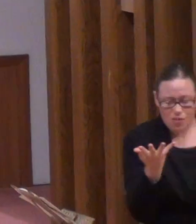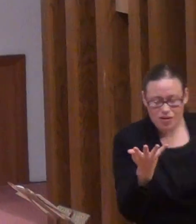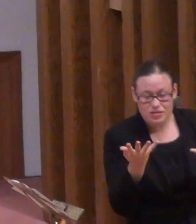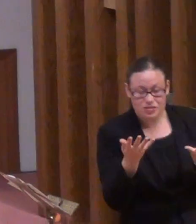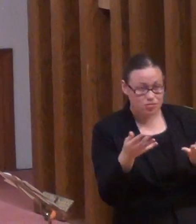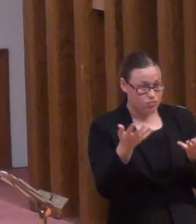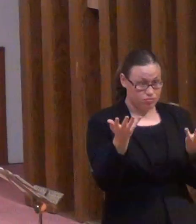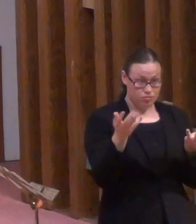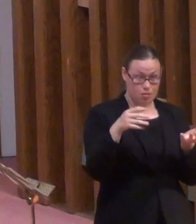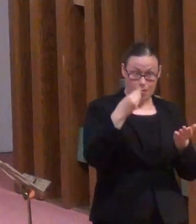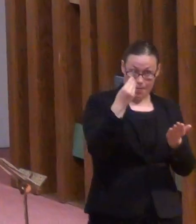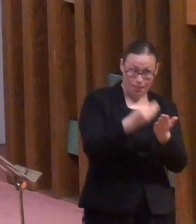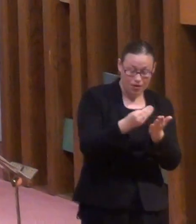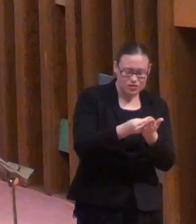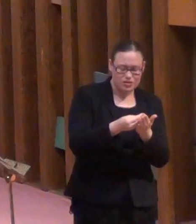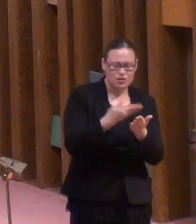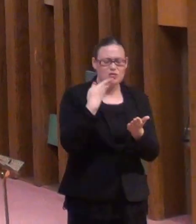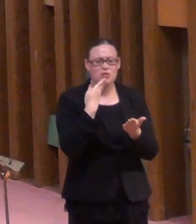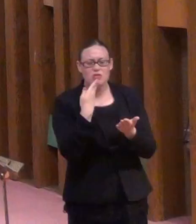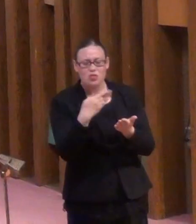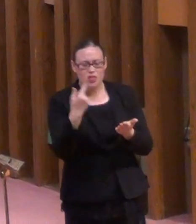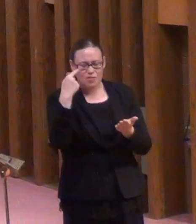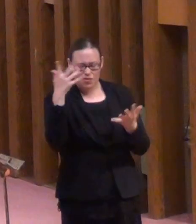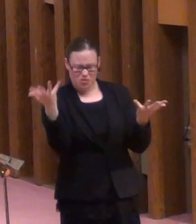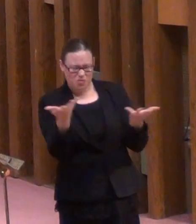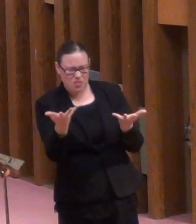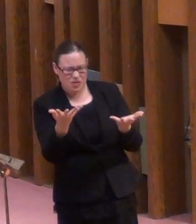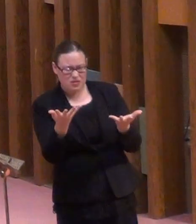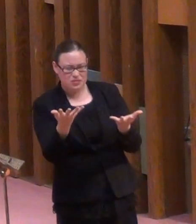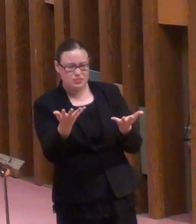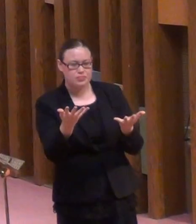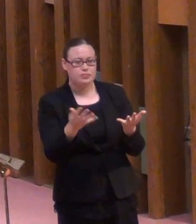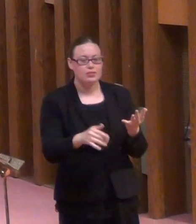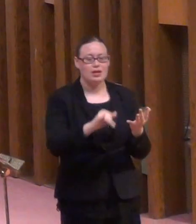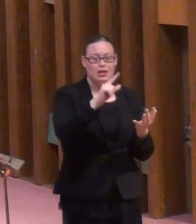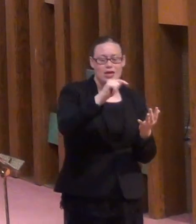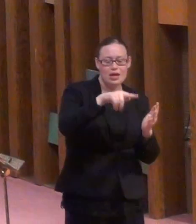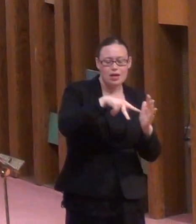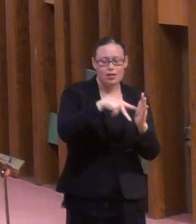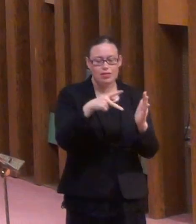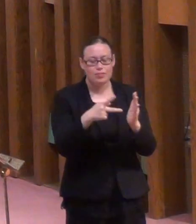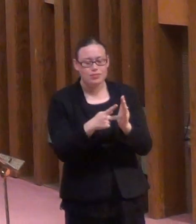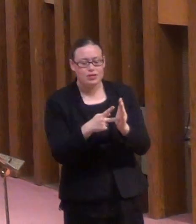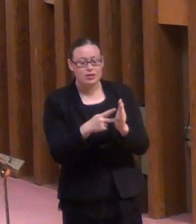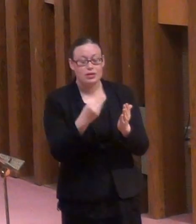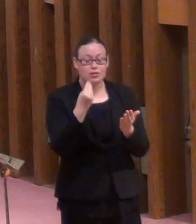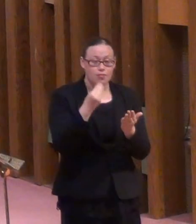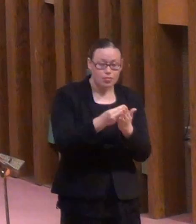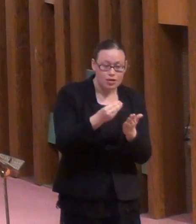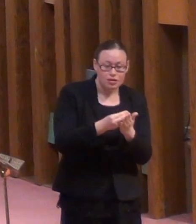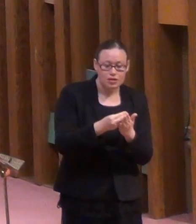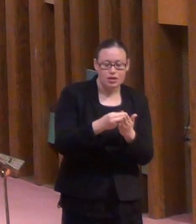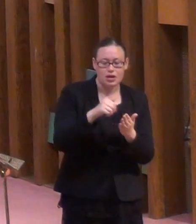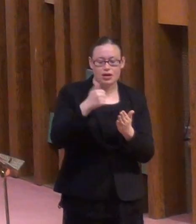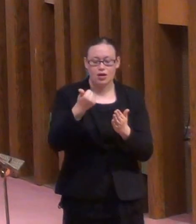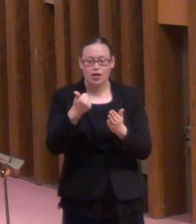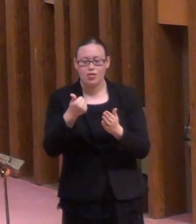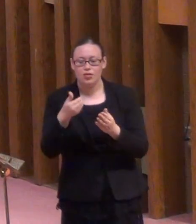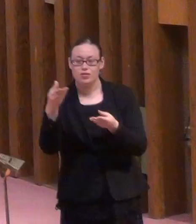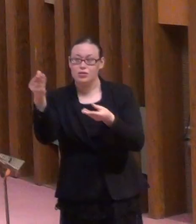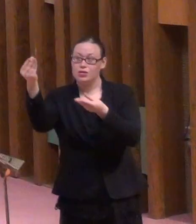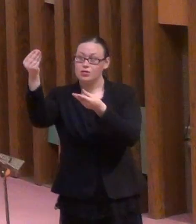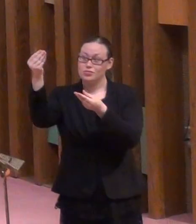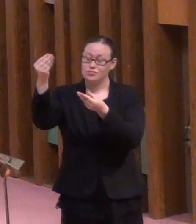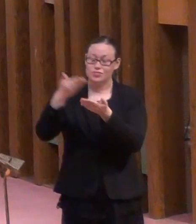it being any kind of material resource that God entrusts to us. The